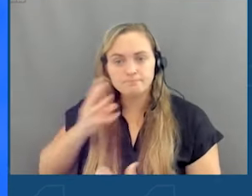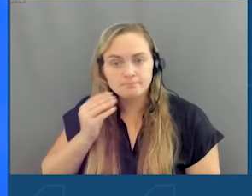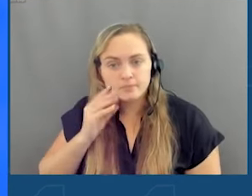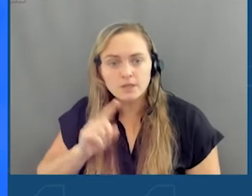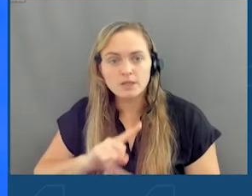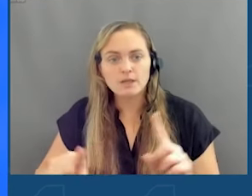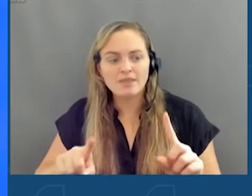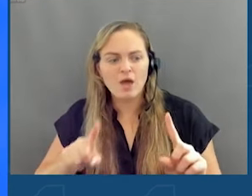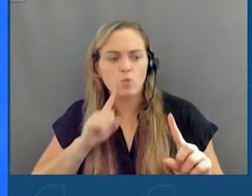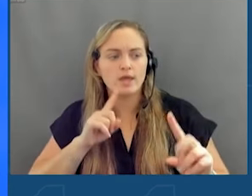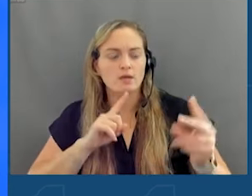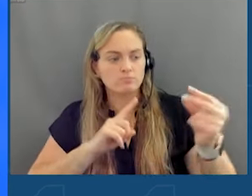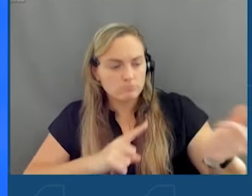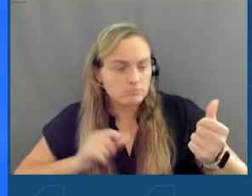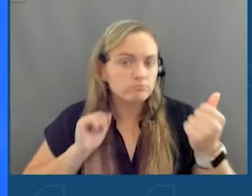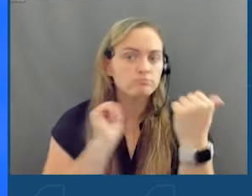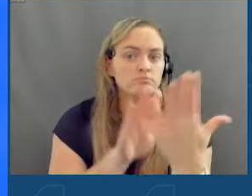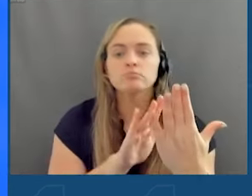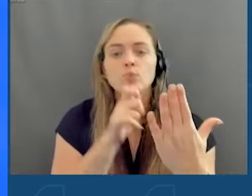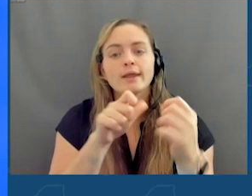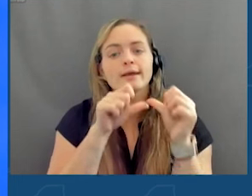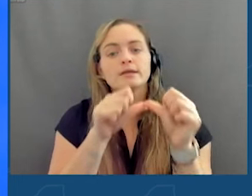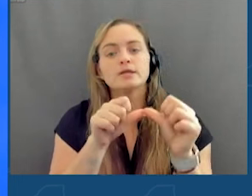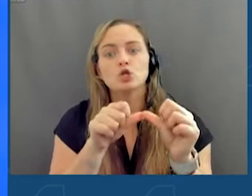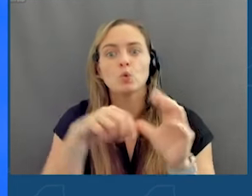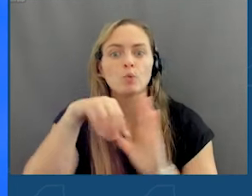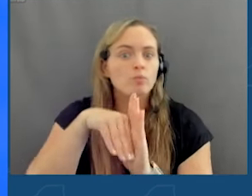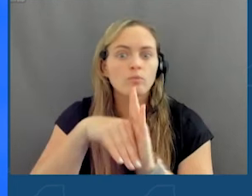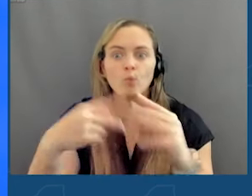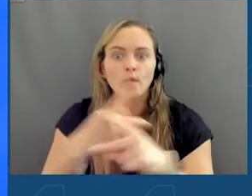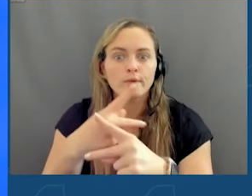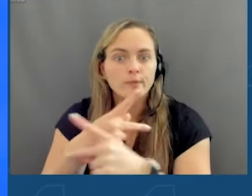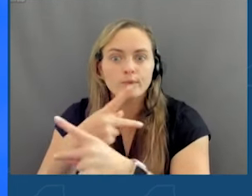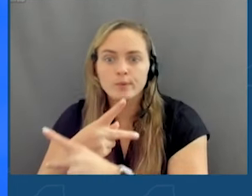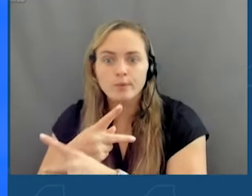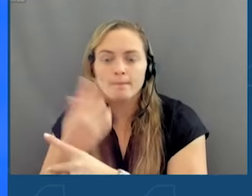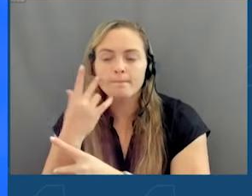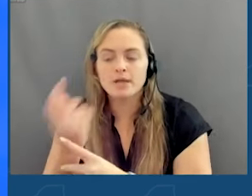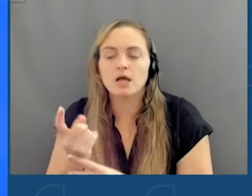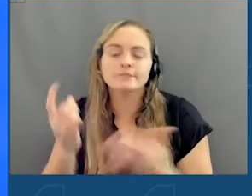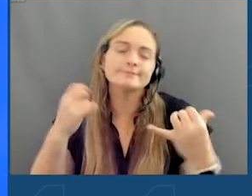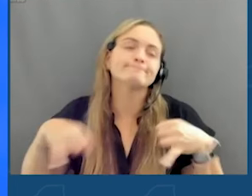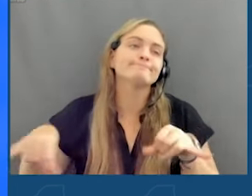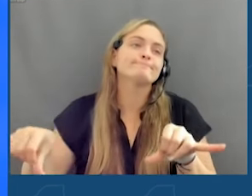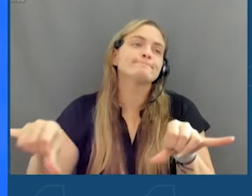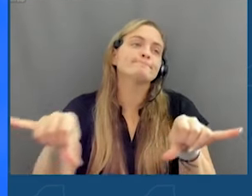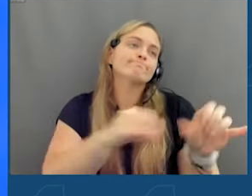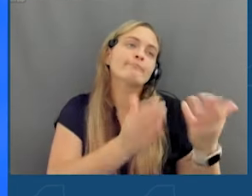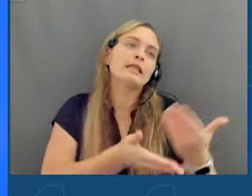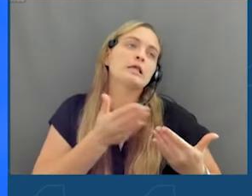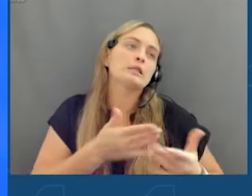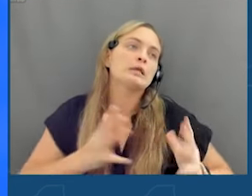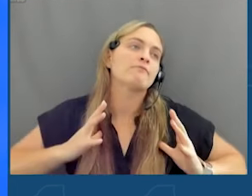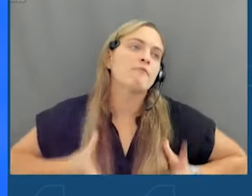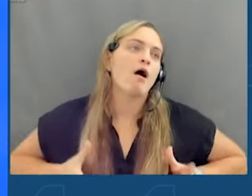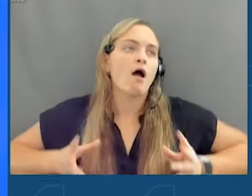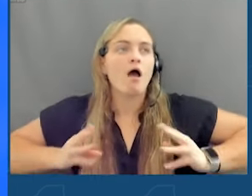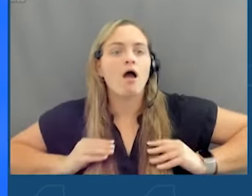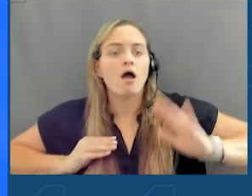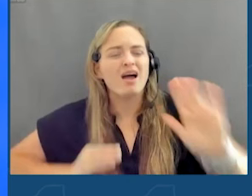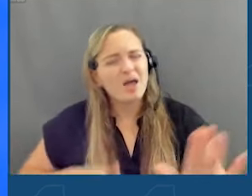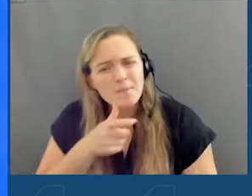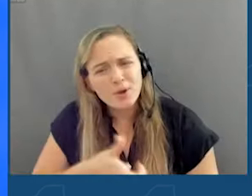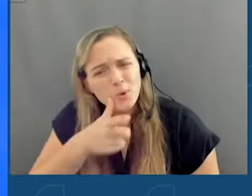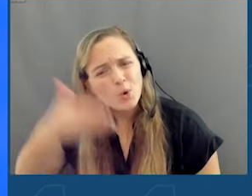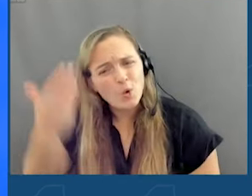the corrective action. We didn't continue on that path because the status quo is always easier. And, my God, who are we